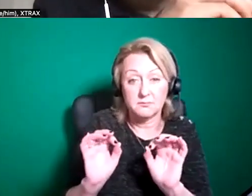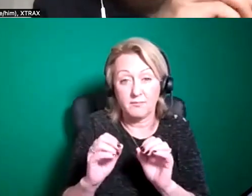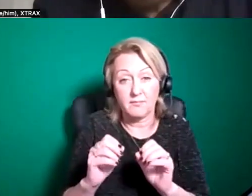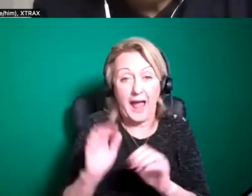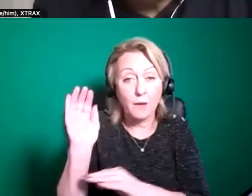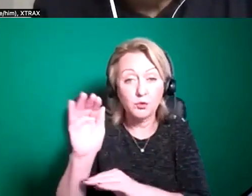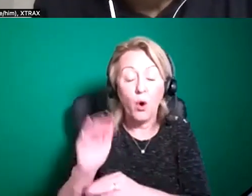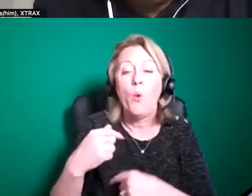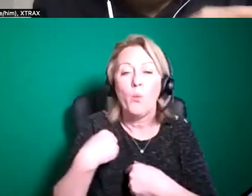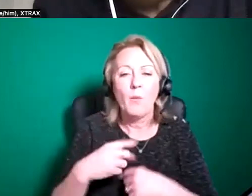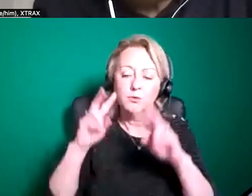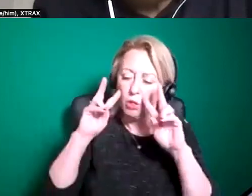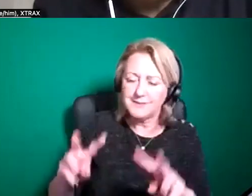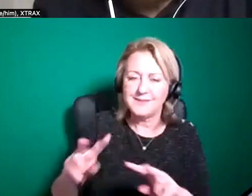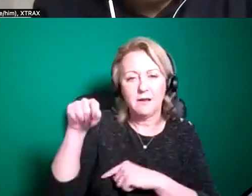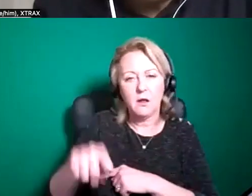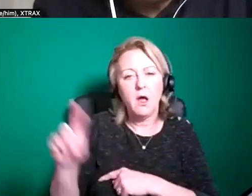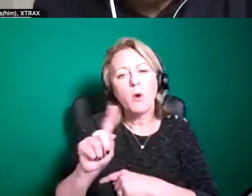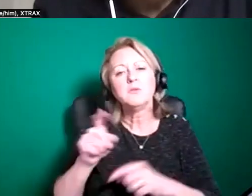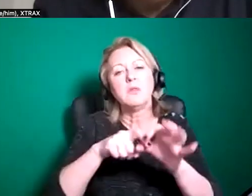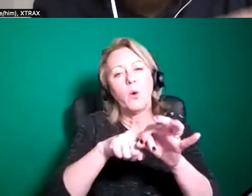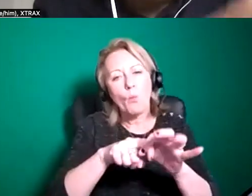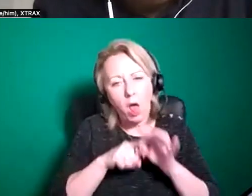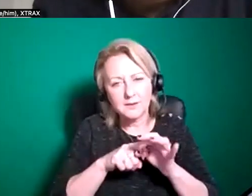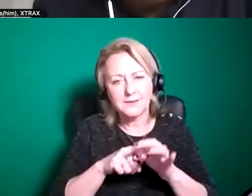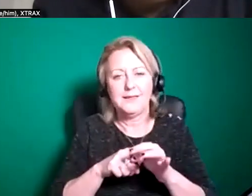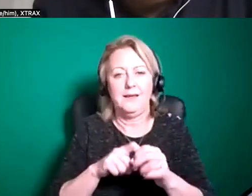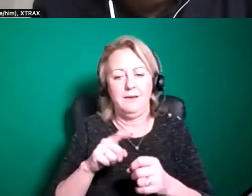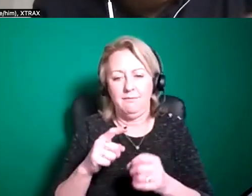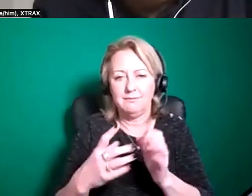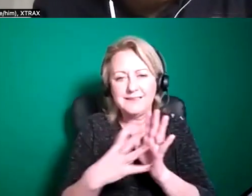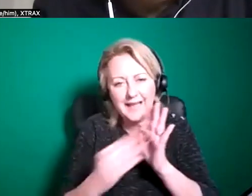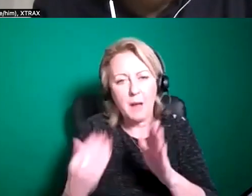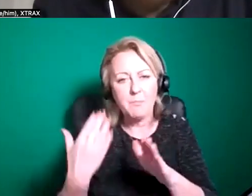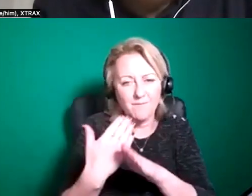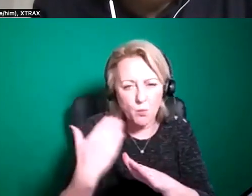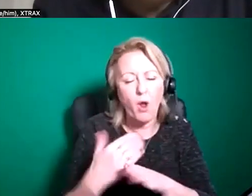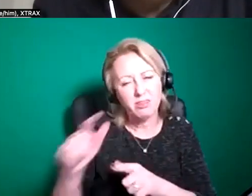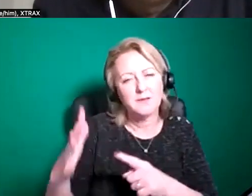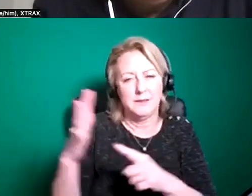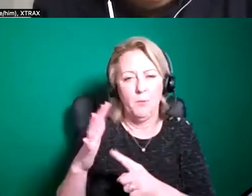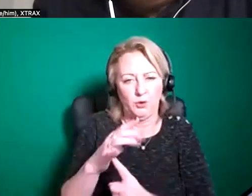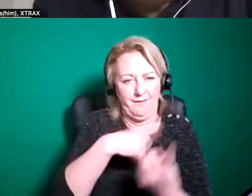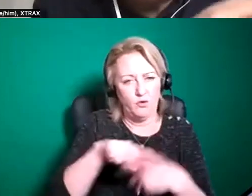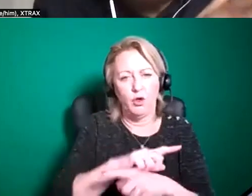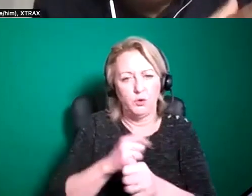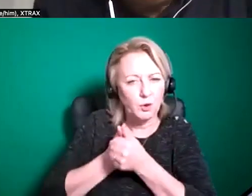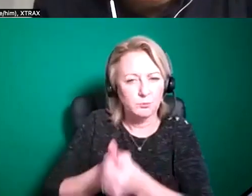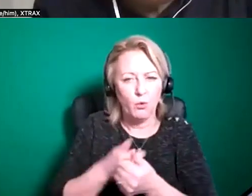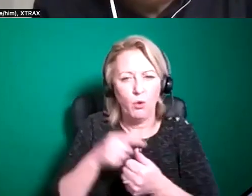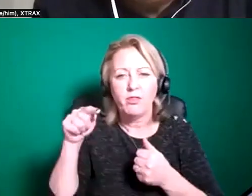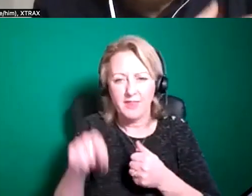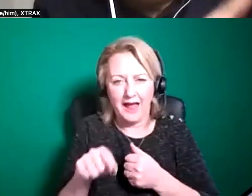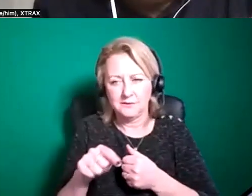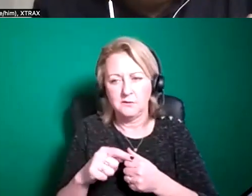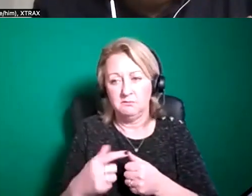the quality of the work and the quality of kind of the ideas and that's really kind of the the core thing that we're looking to support and so certainly in